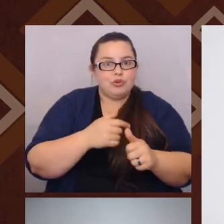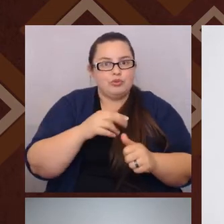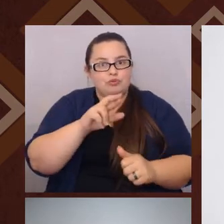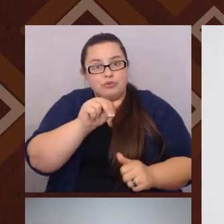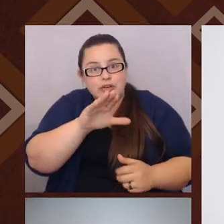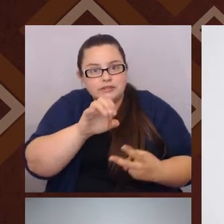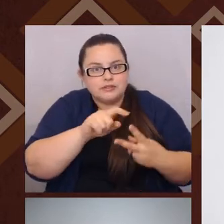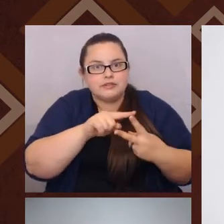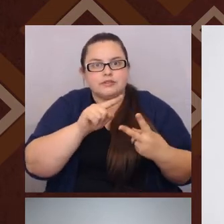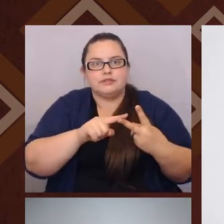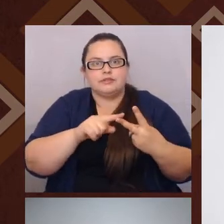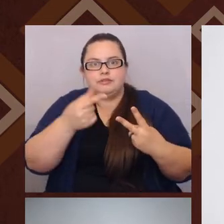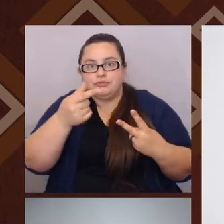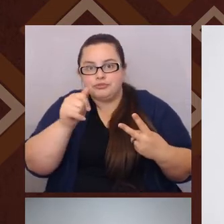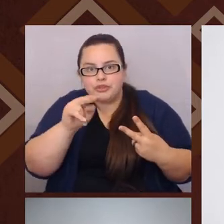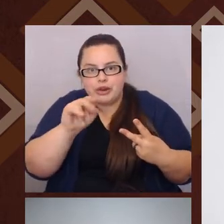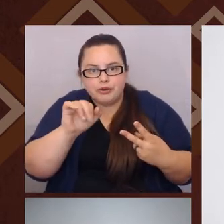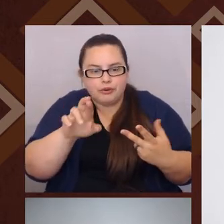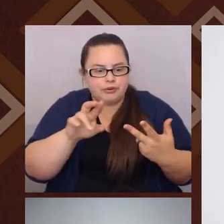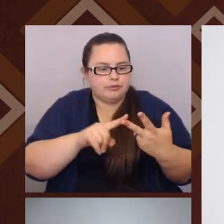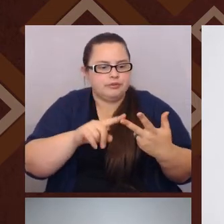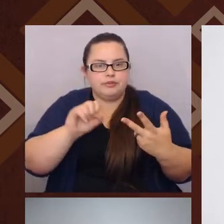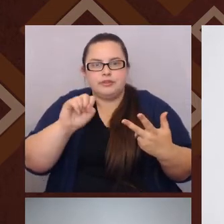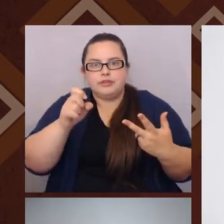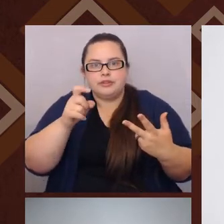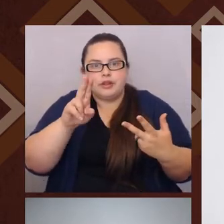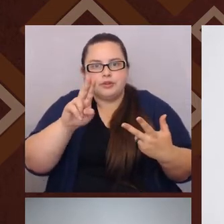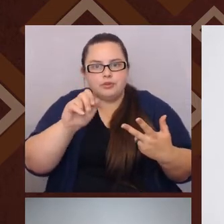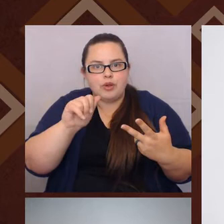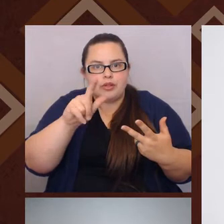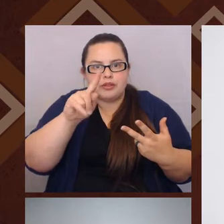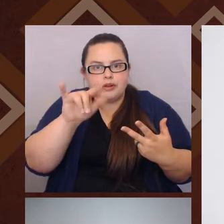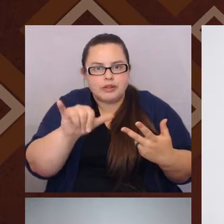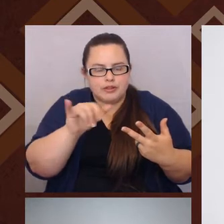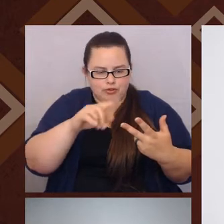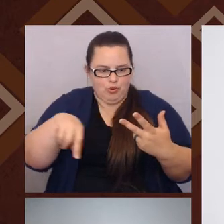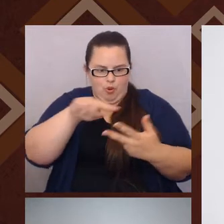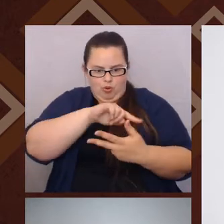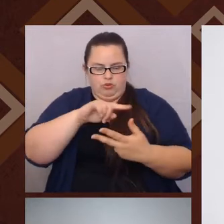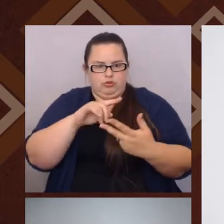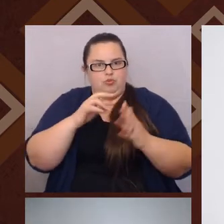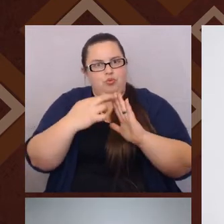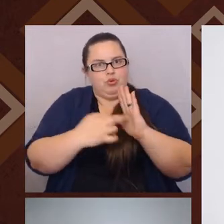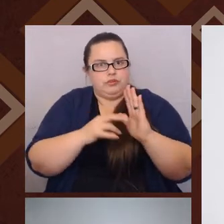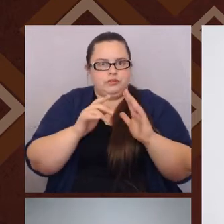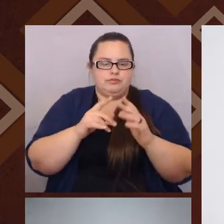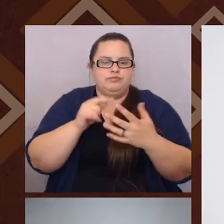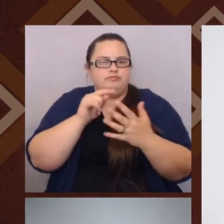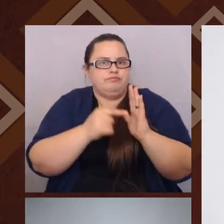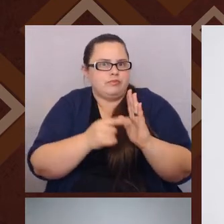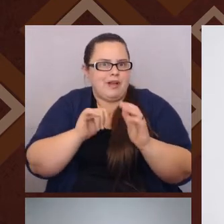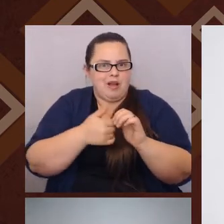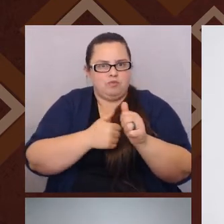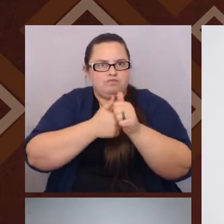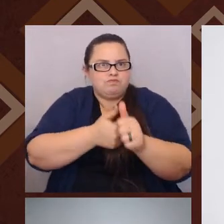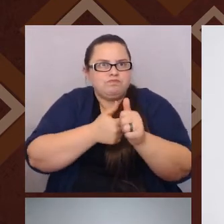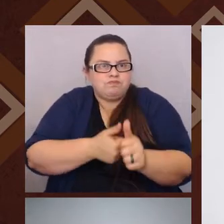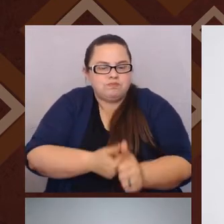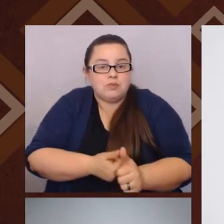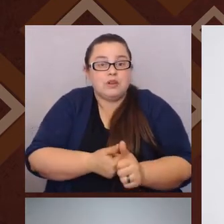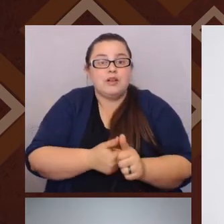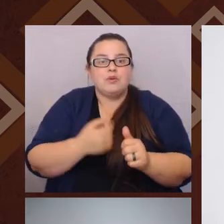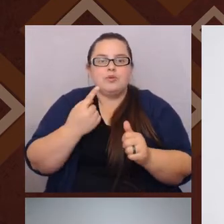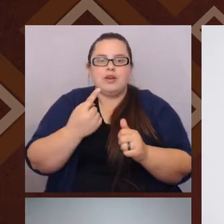alive or sexuality alive. And one of the key factors in this colored image is the core.